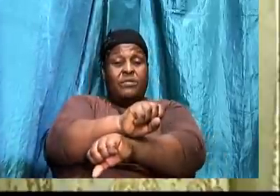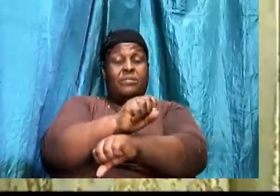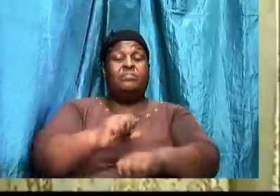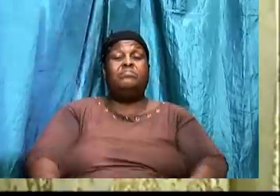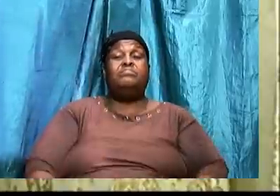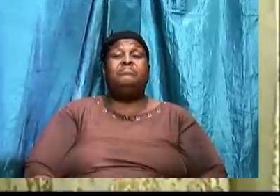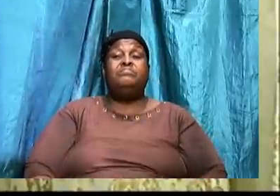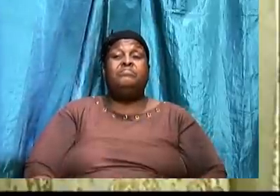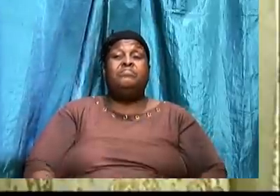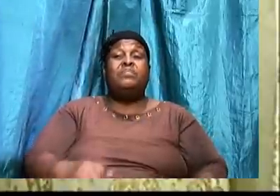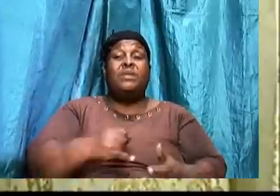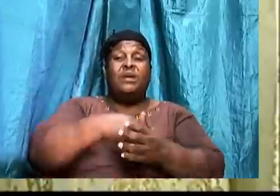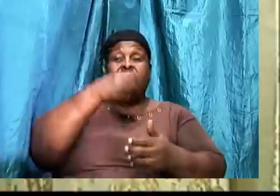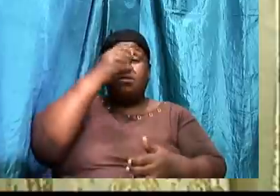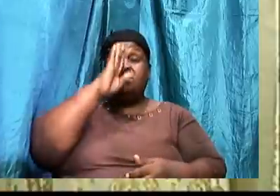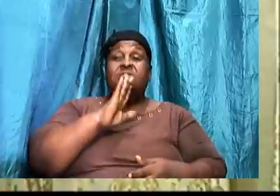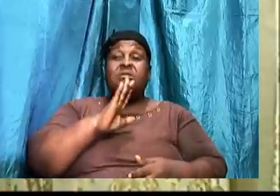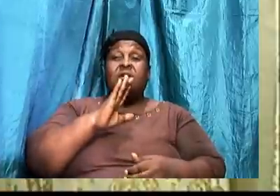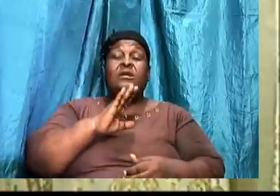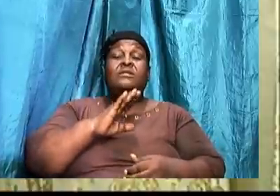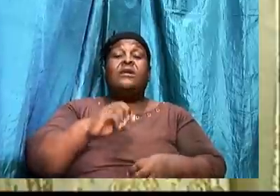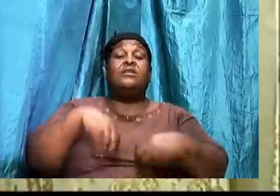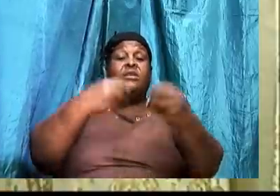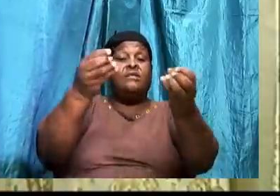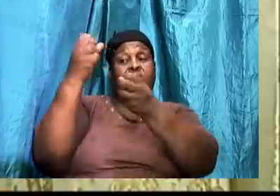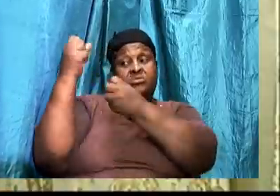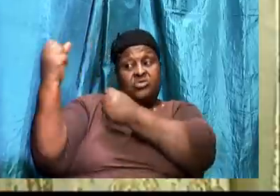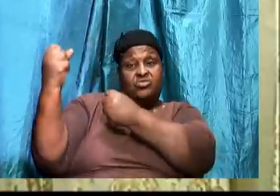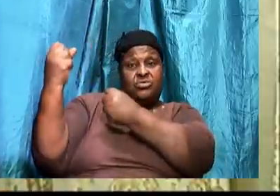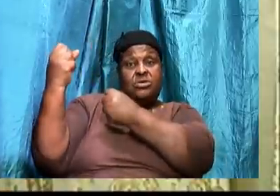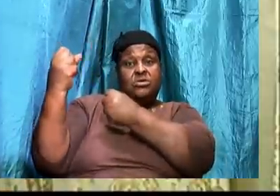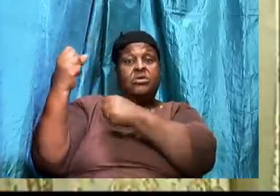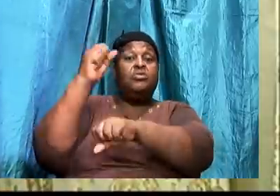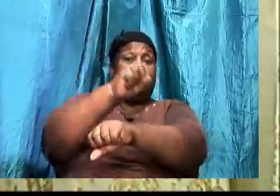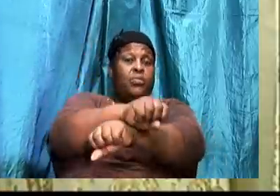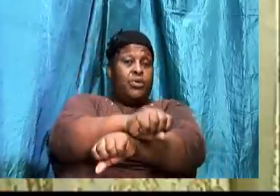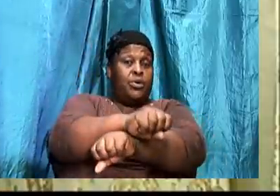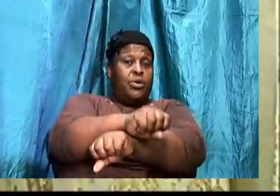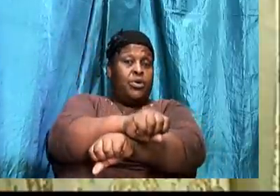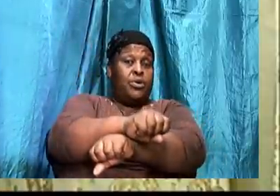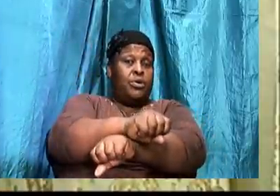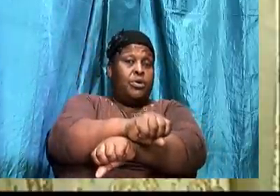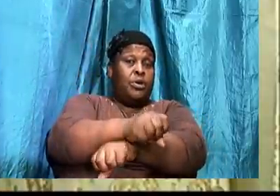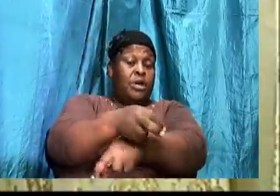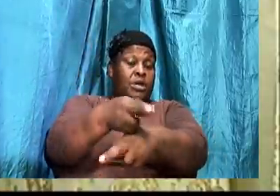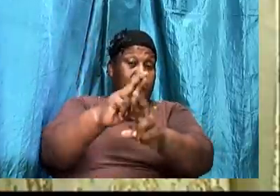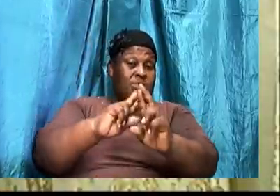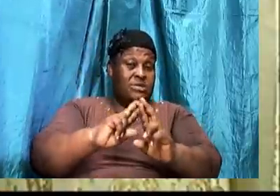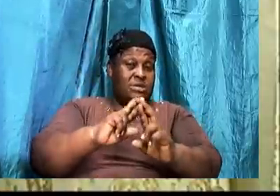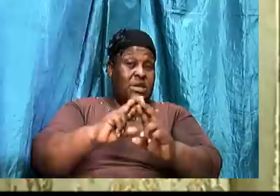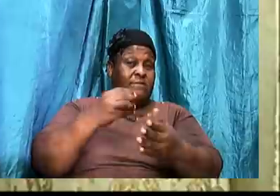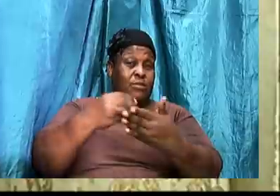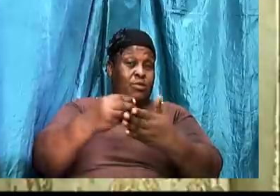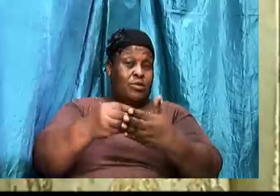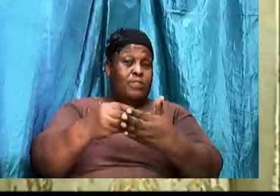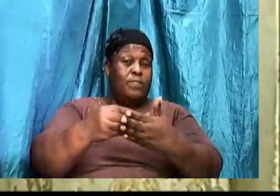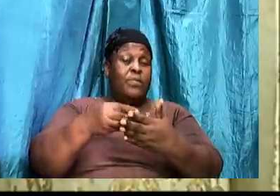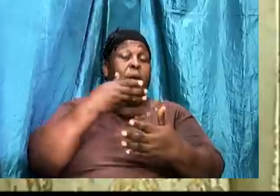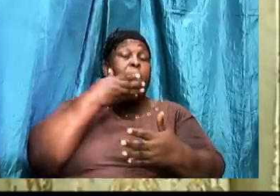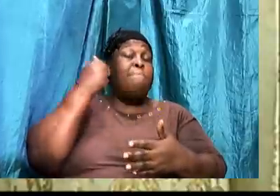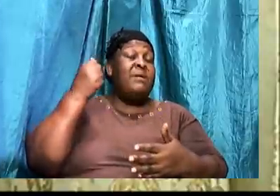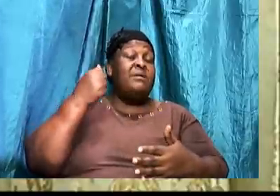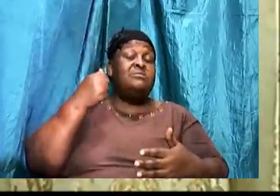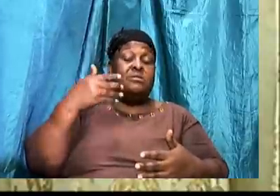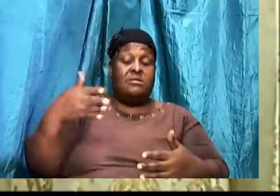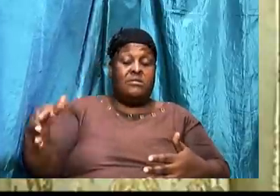It is God that gave you the strength. To work. And earn. The best thing we